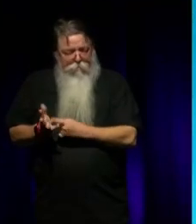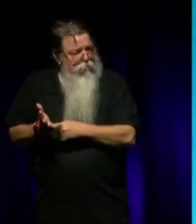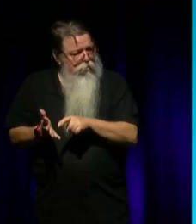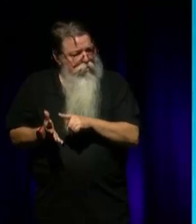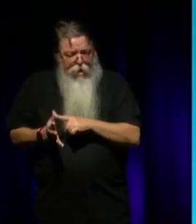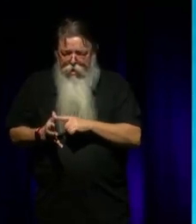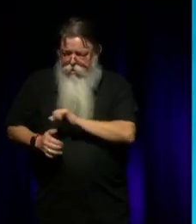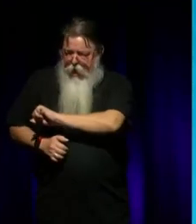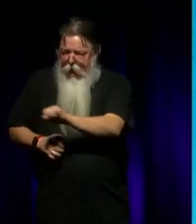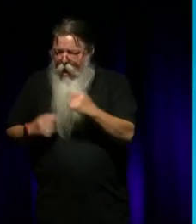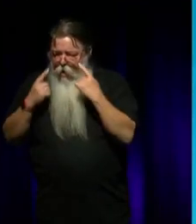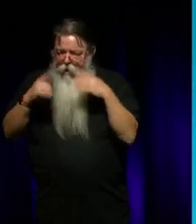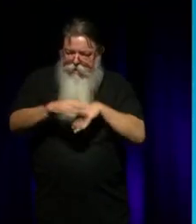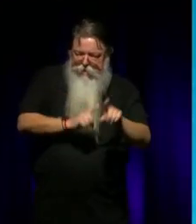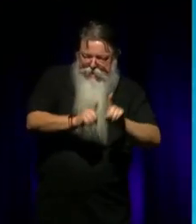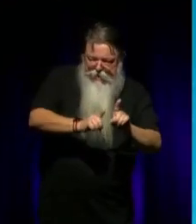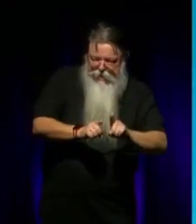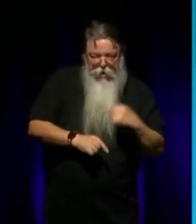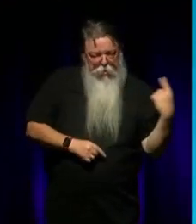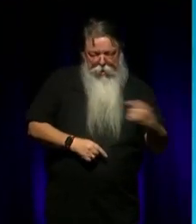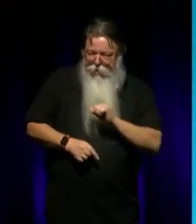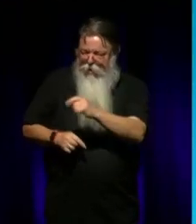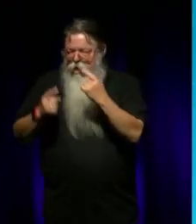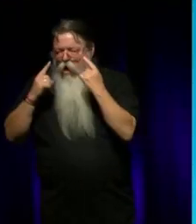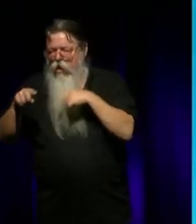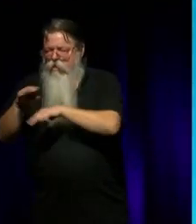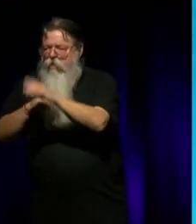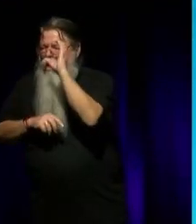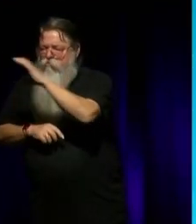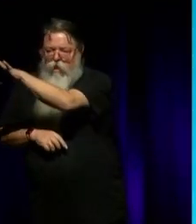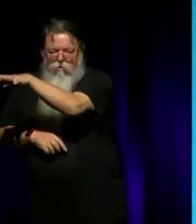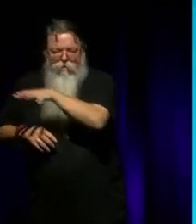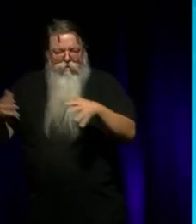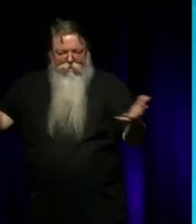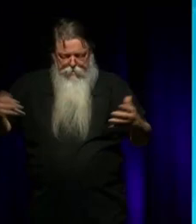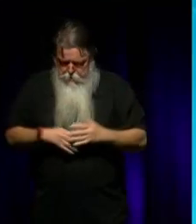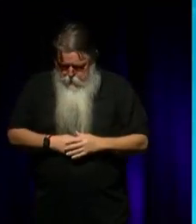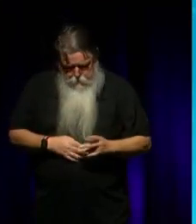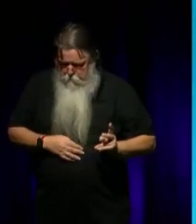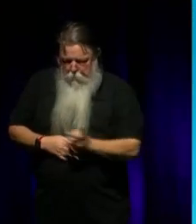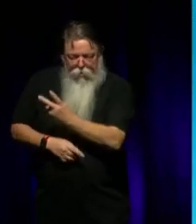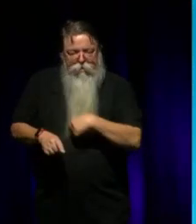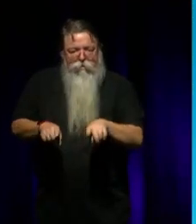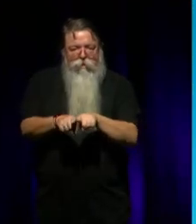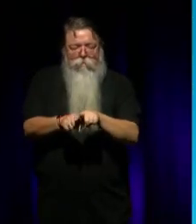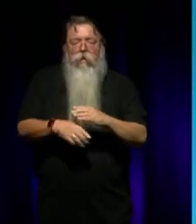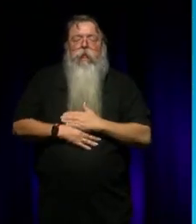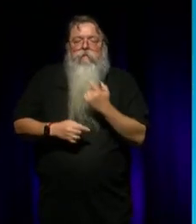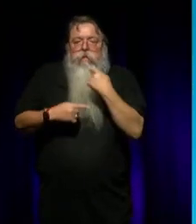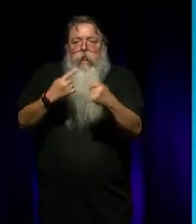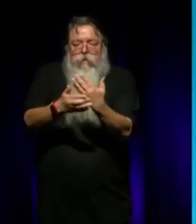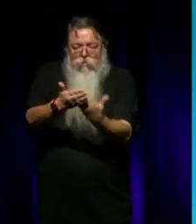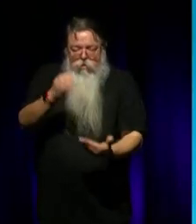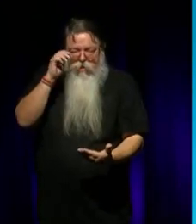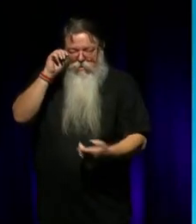we were the same. Like, we... We just loved telling stories. And he brought all that traditional cultural knowledge and